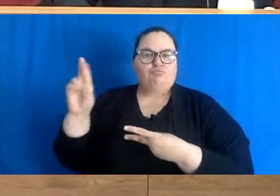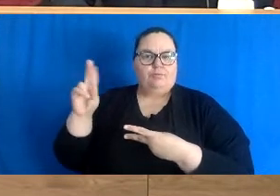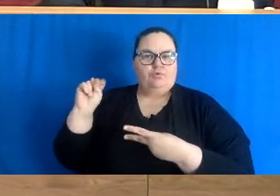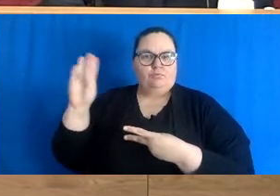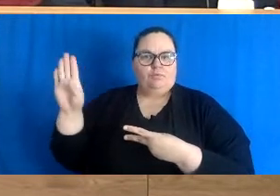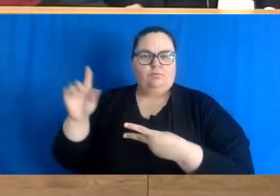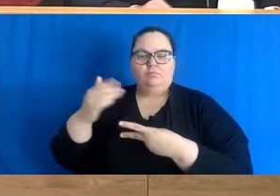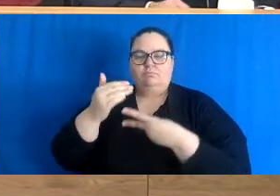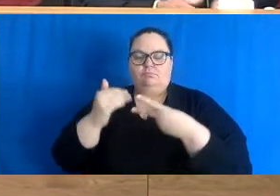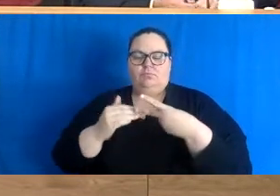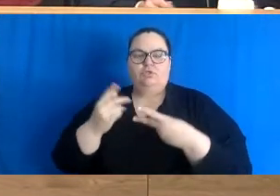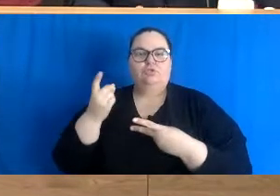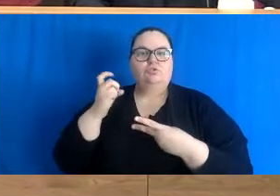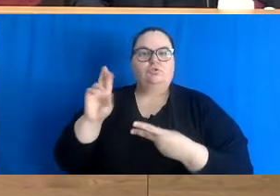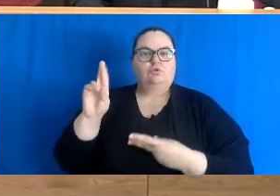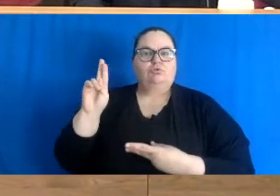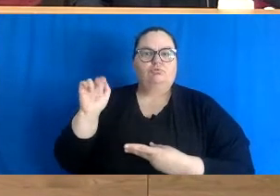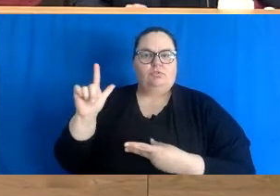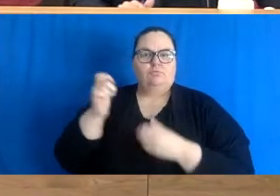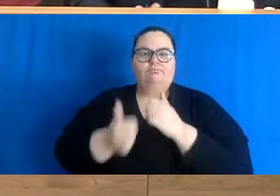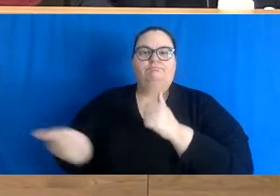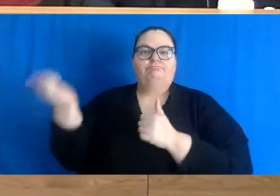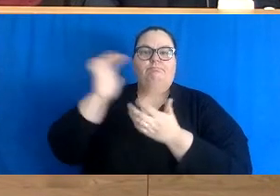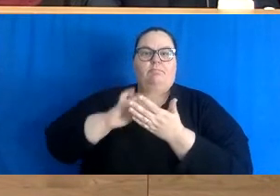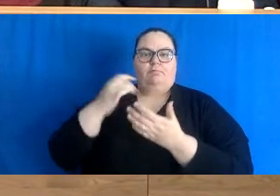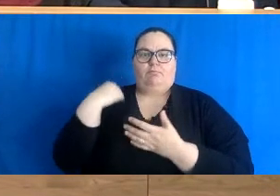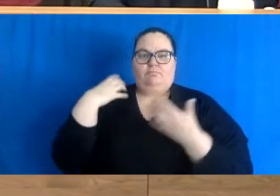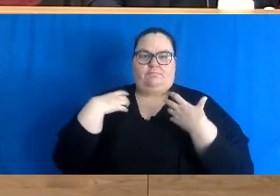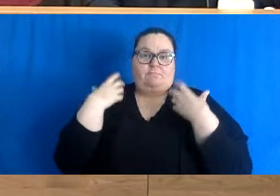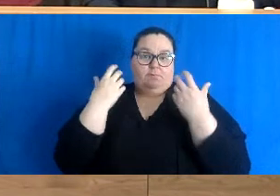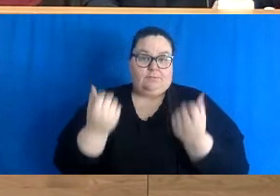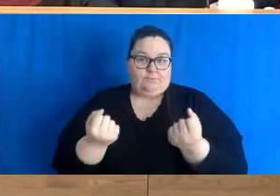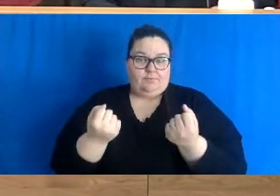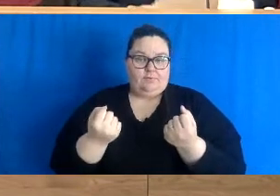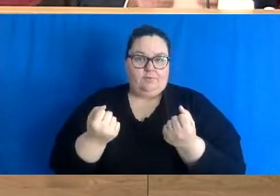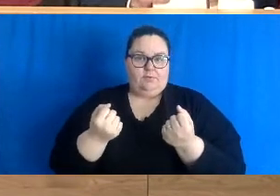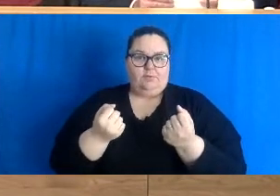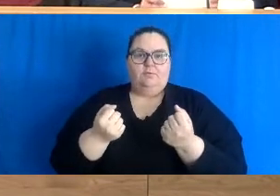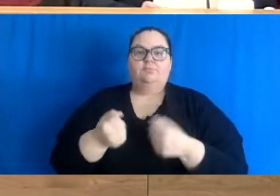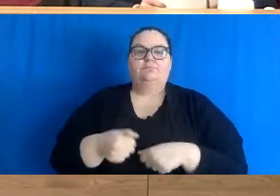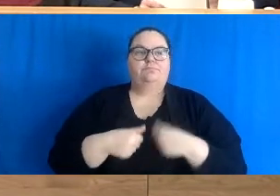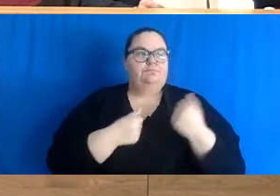the Province's Chief Medical Officer of Health. Premier Higgs.